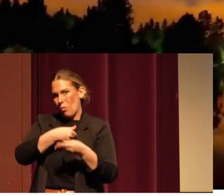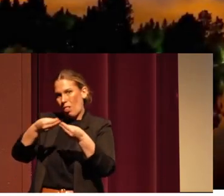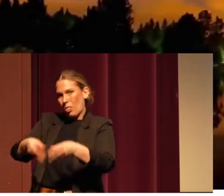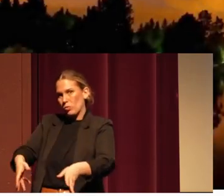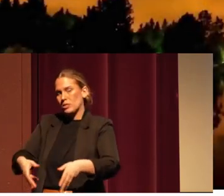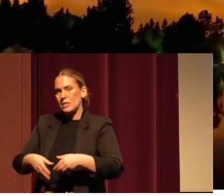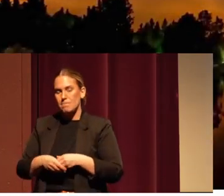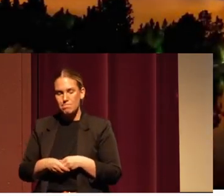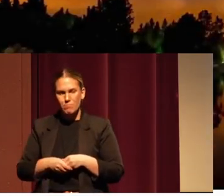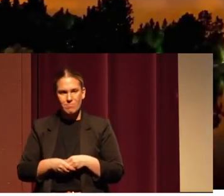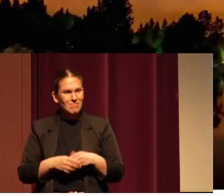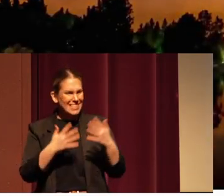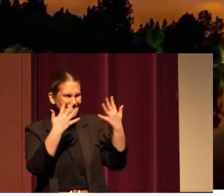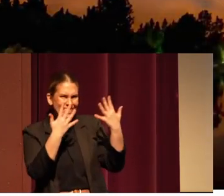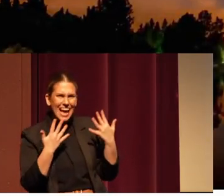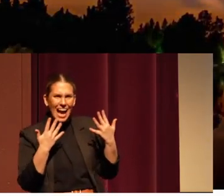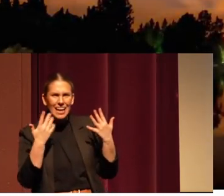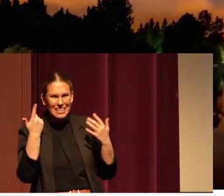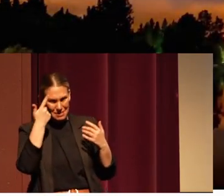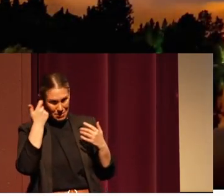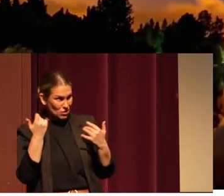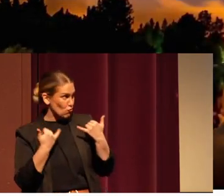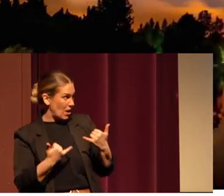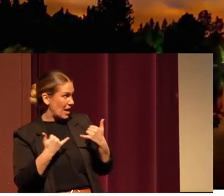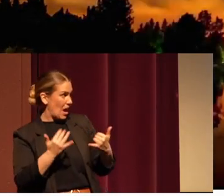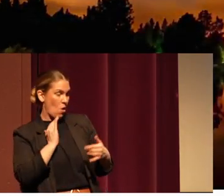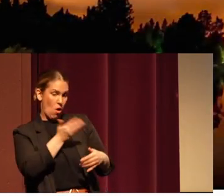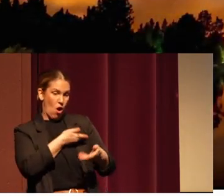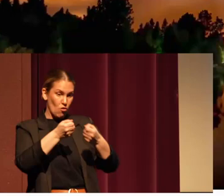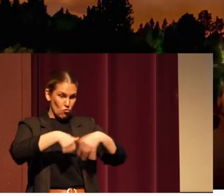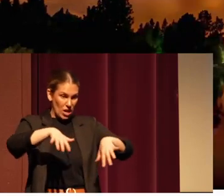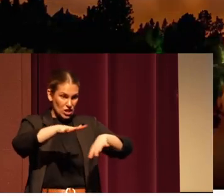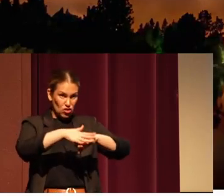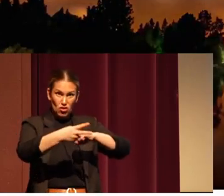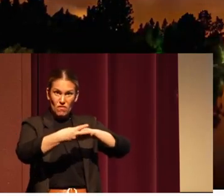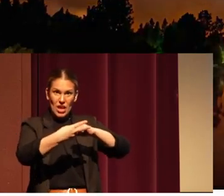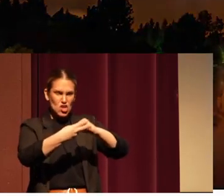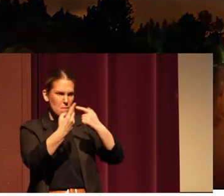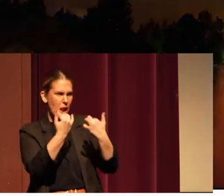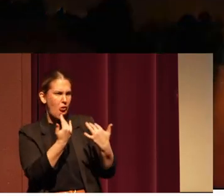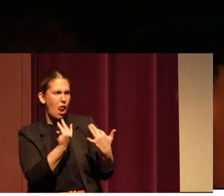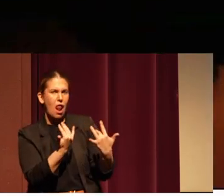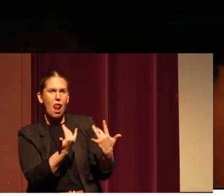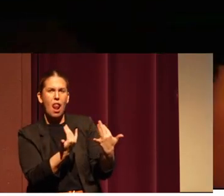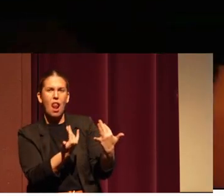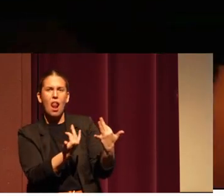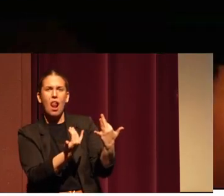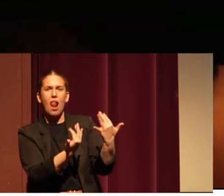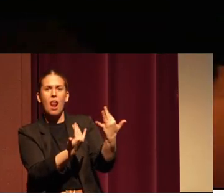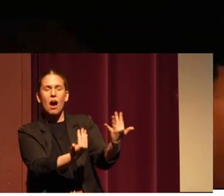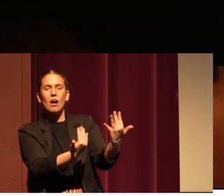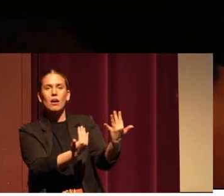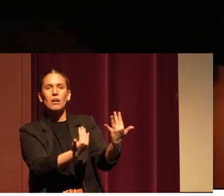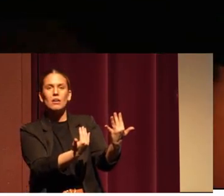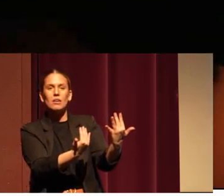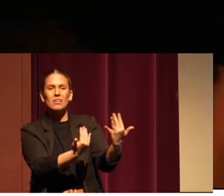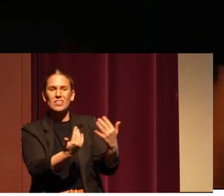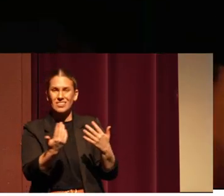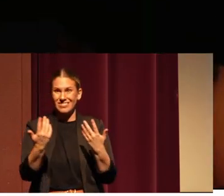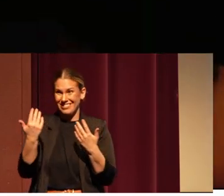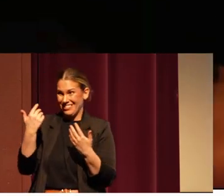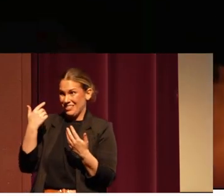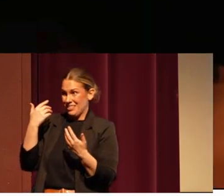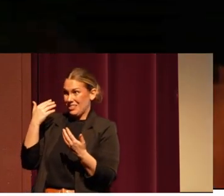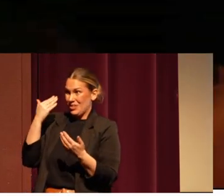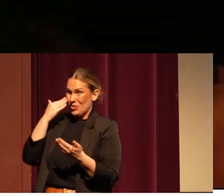It's sad because right now our reservation is burning up. so, you know, where are the hunting and